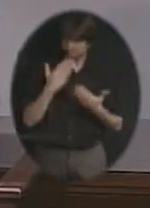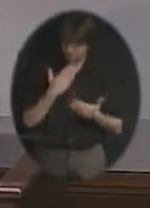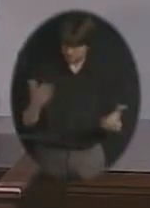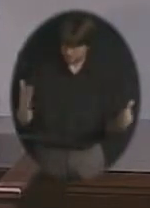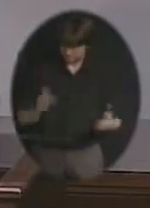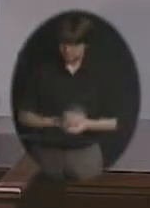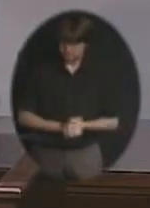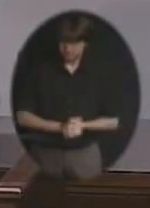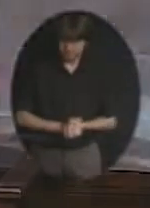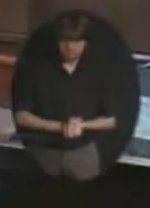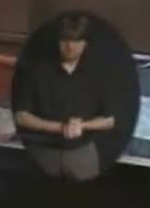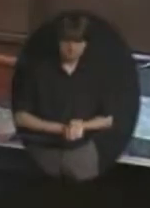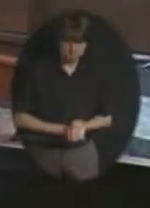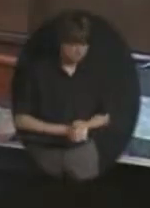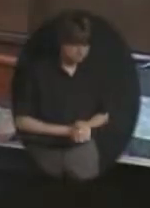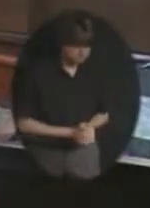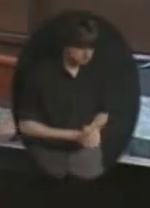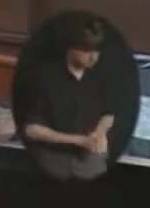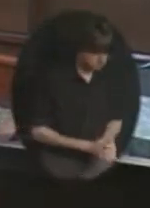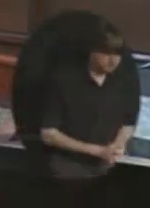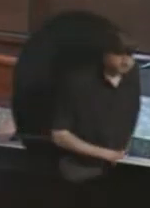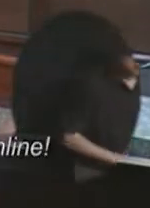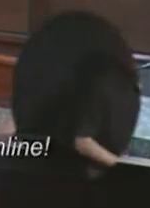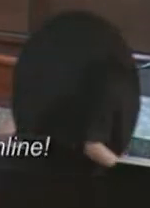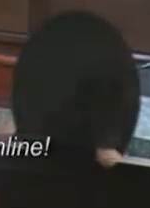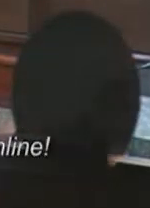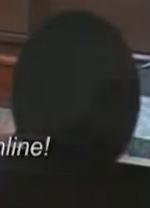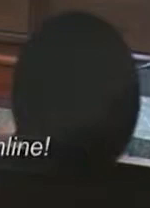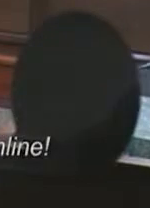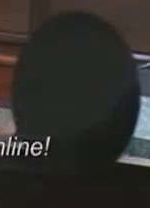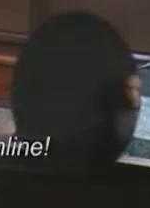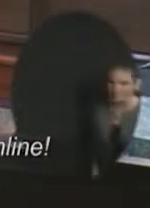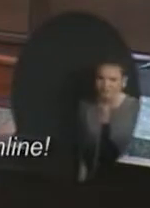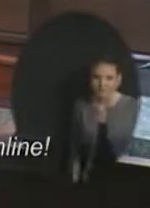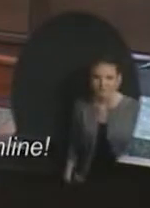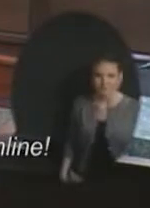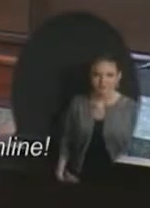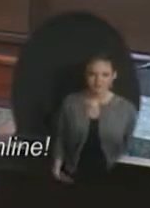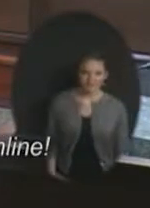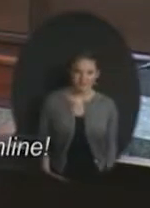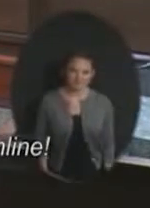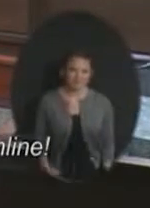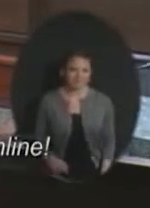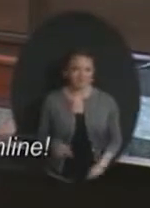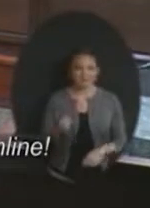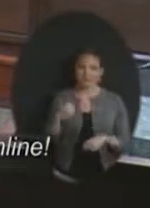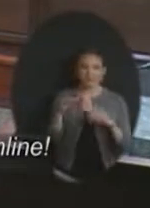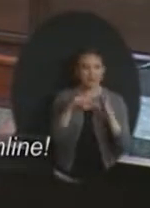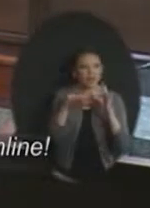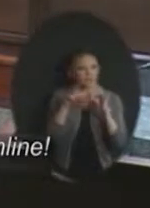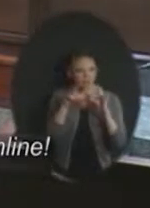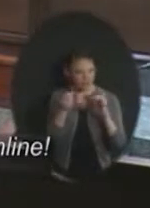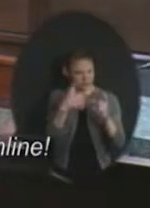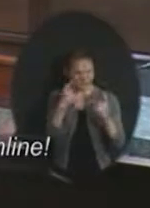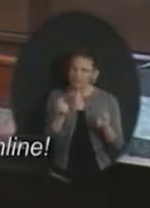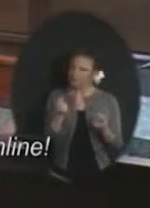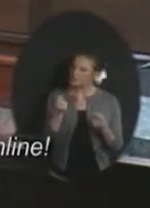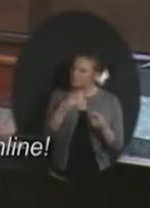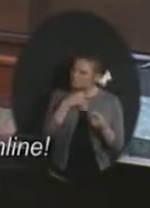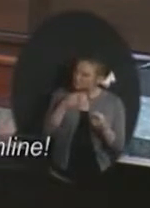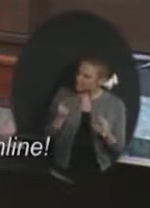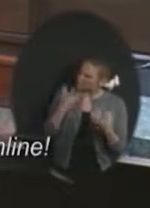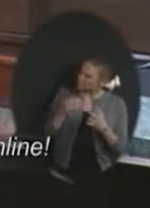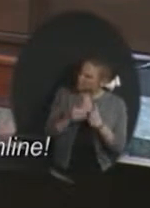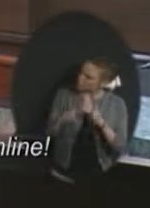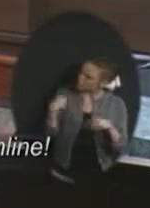you very much. Thank you. Board members, any comments, questions? How many students do we have going through this on an annual basis,